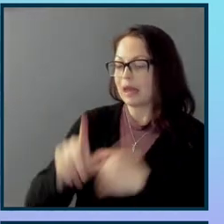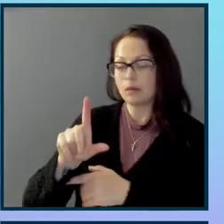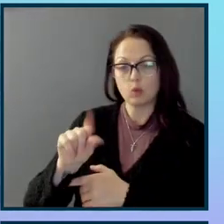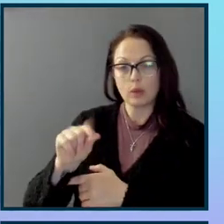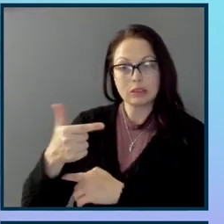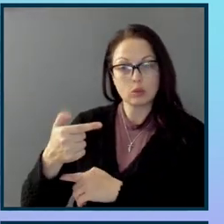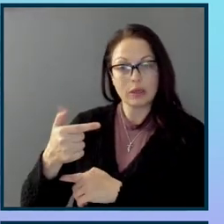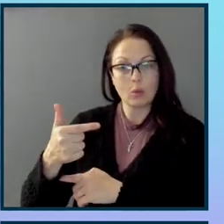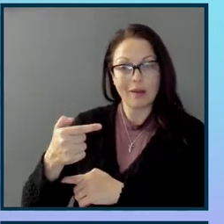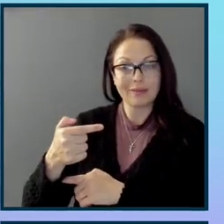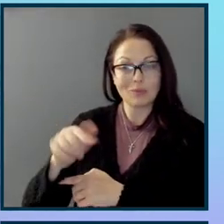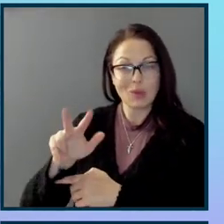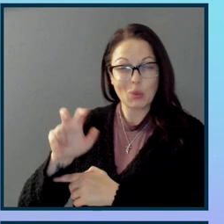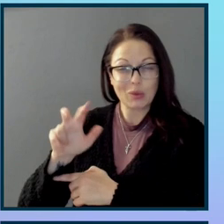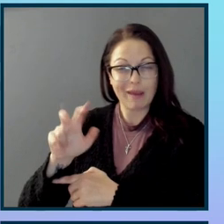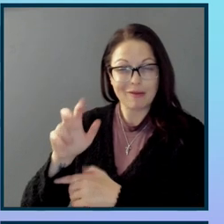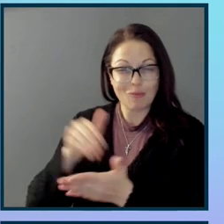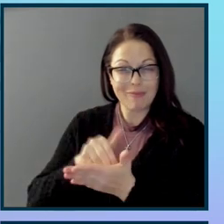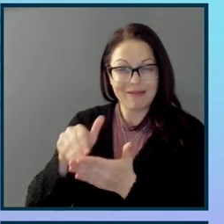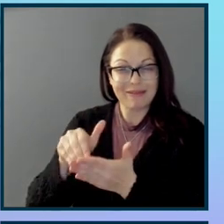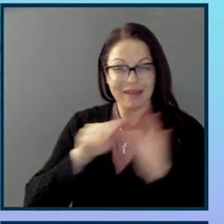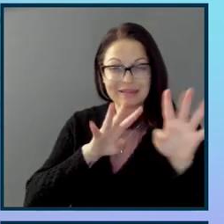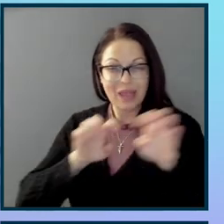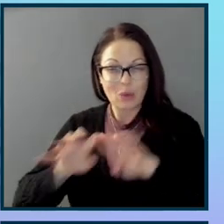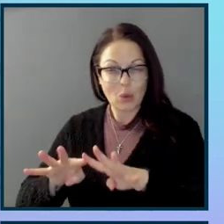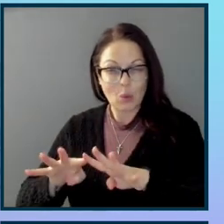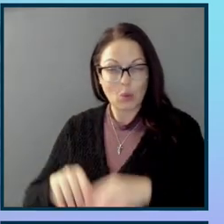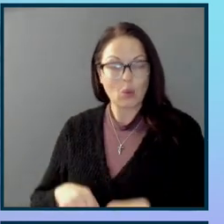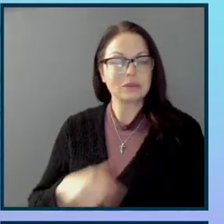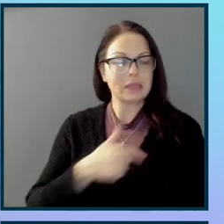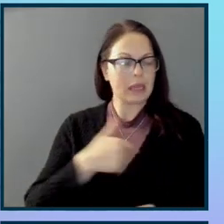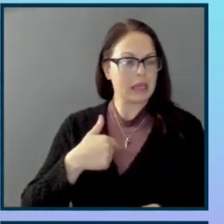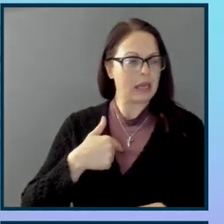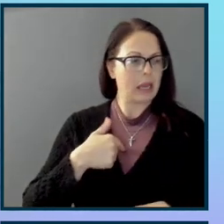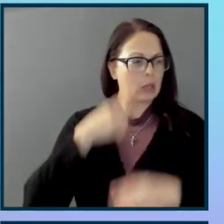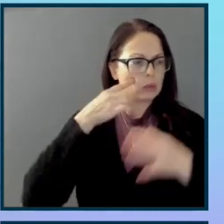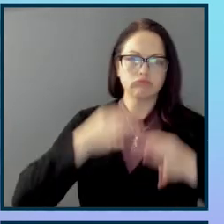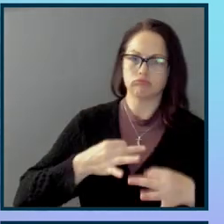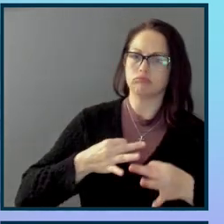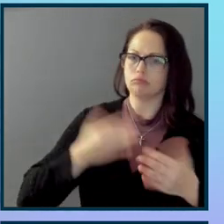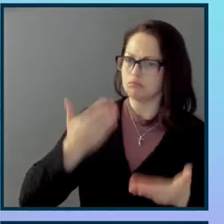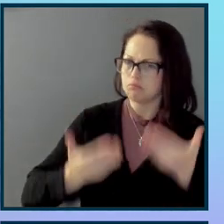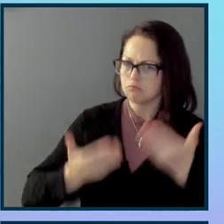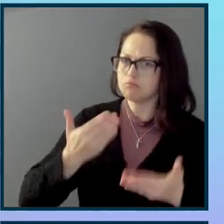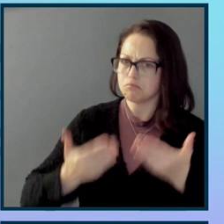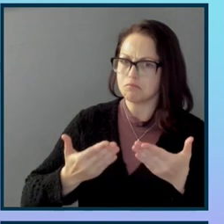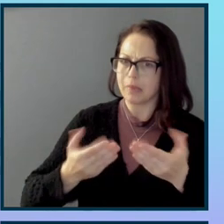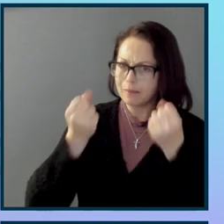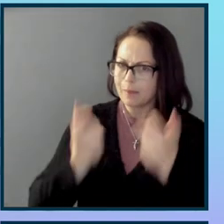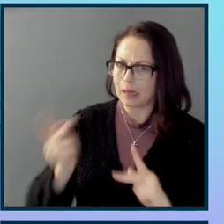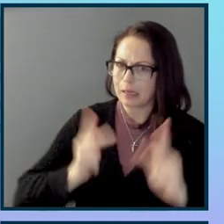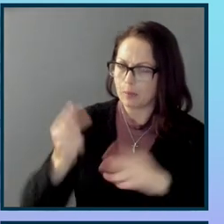300 million downloads and we thought, you know what, maybe this is taking hold. Fast forward